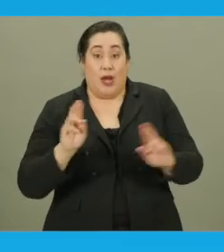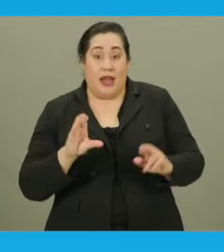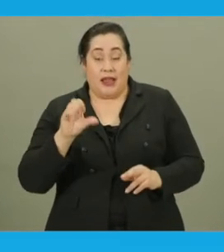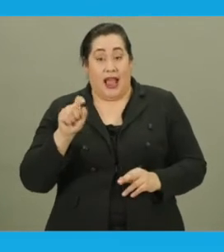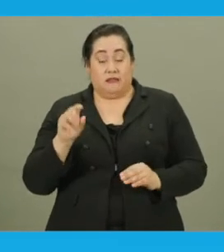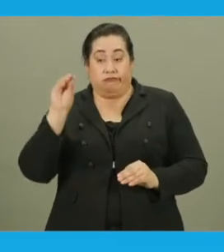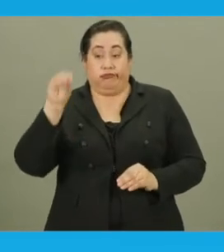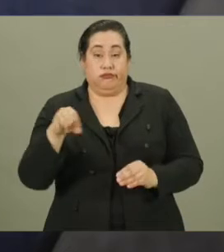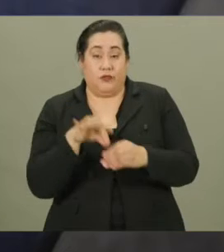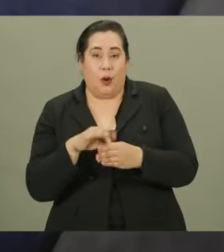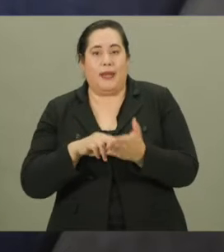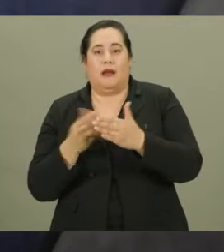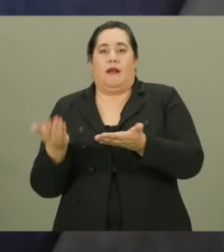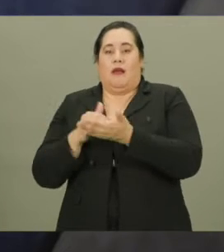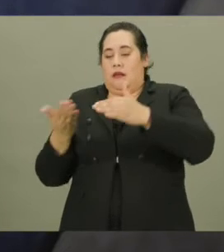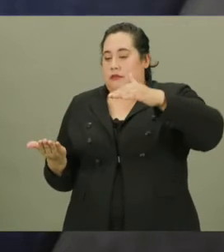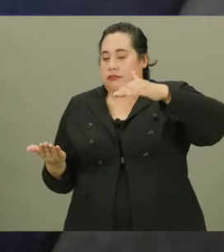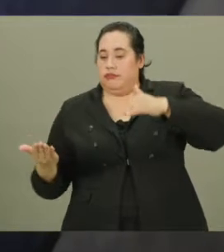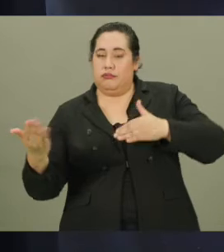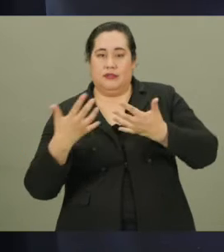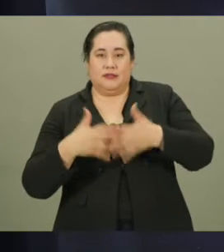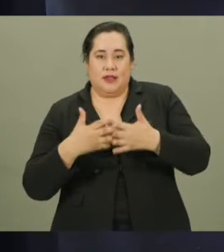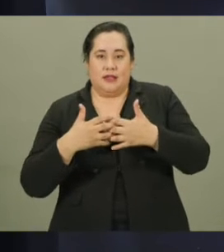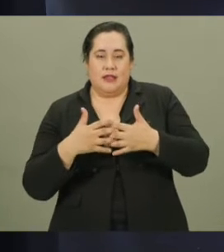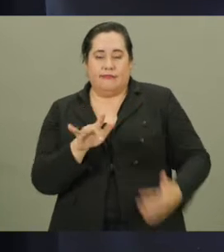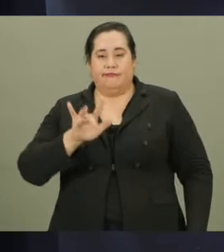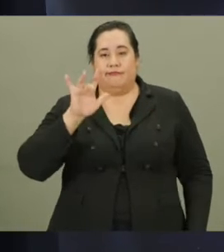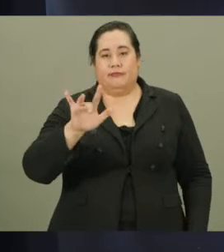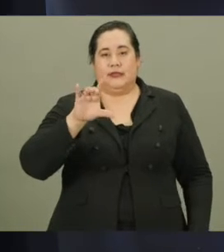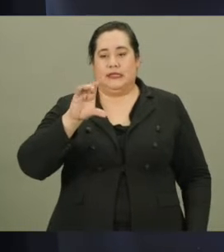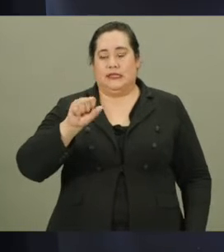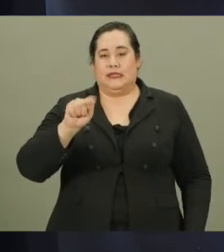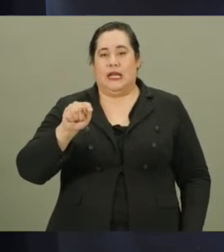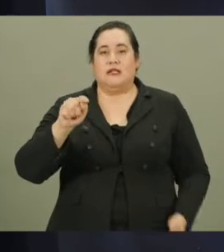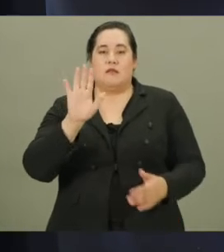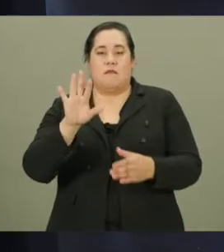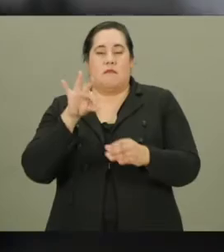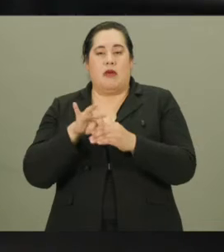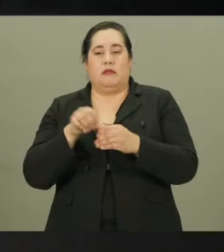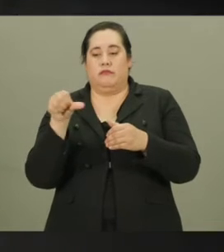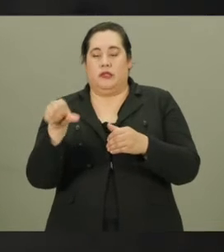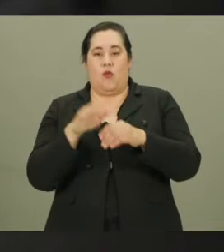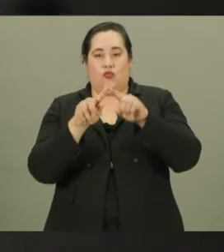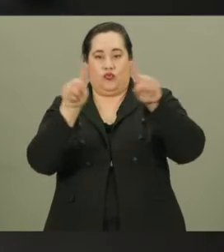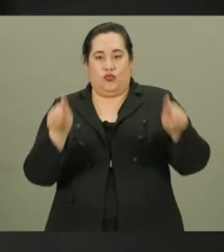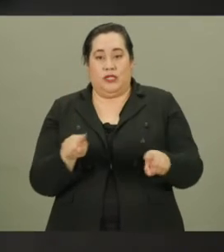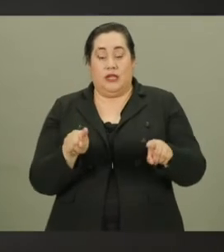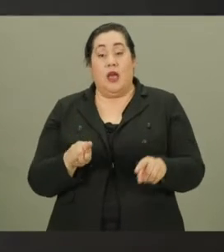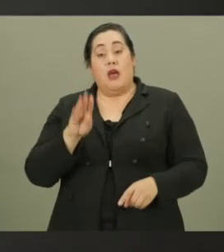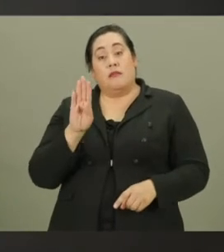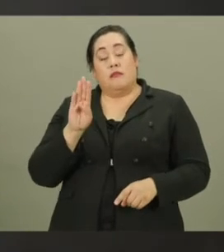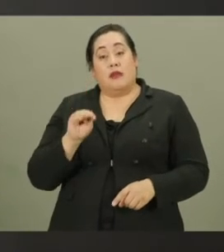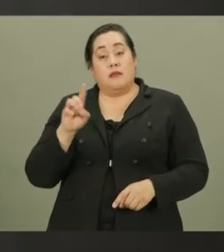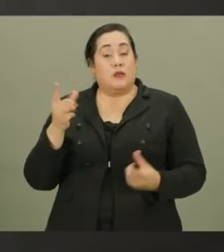to cast their votes, they will reinsert the ballot back into the device and hit the cast your ballot button on the screen. The